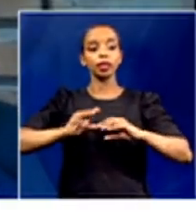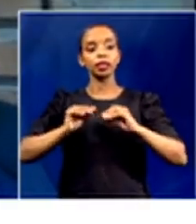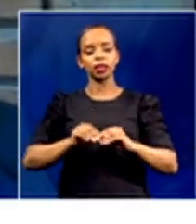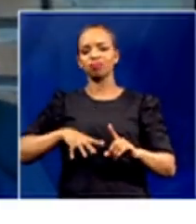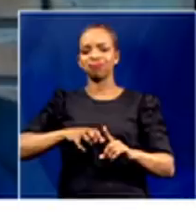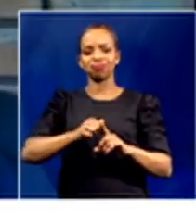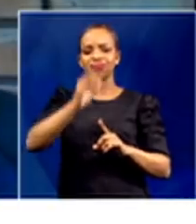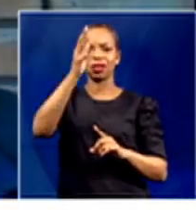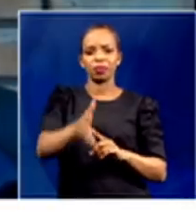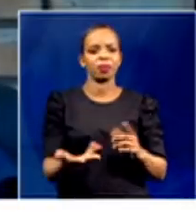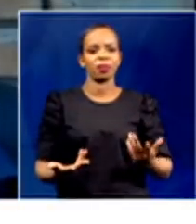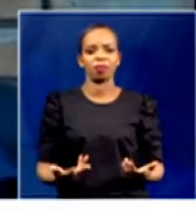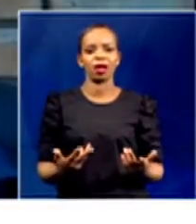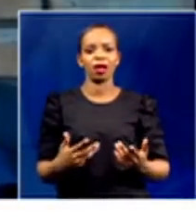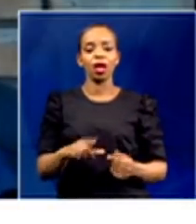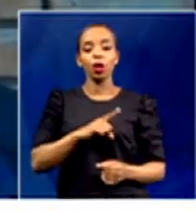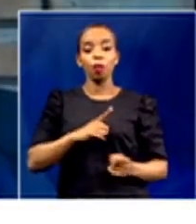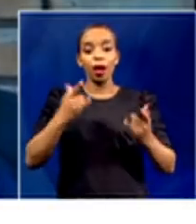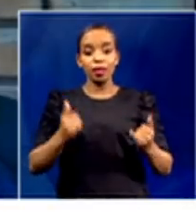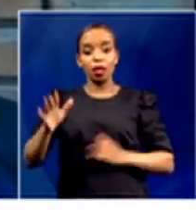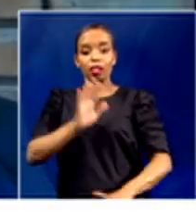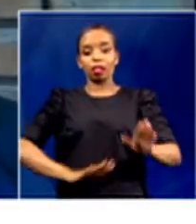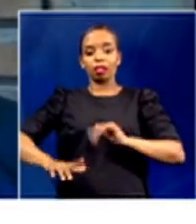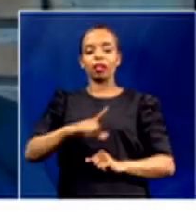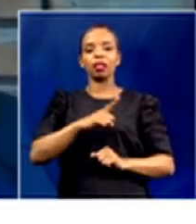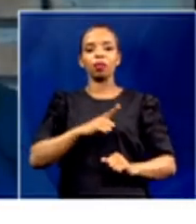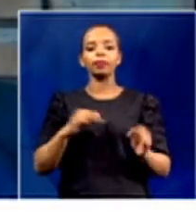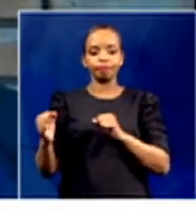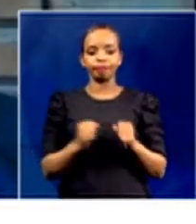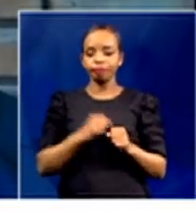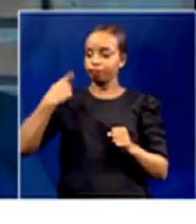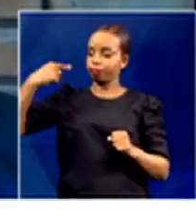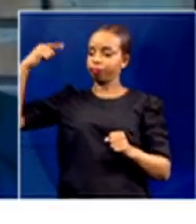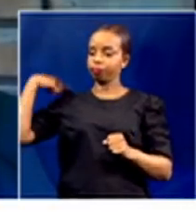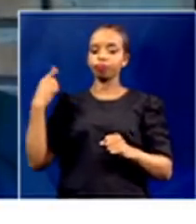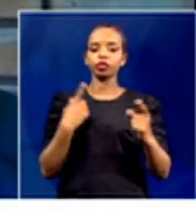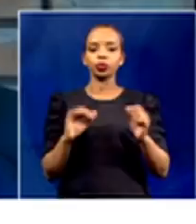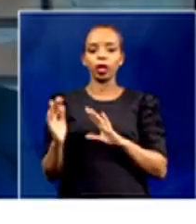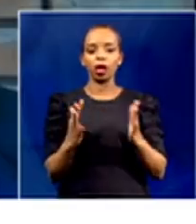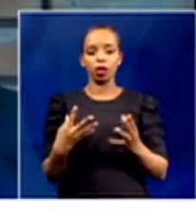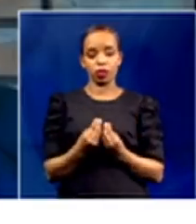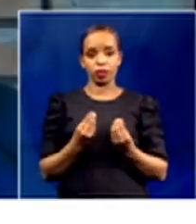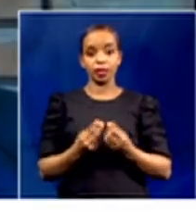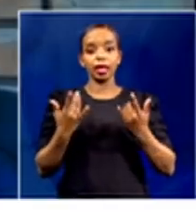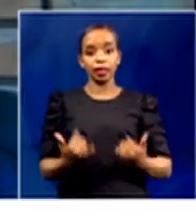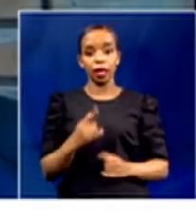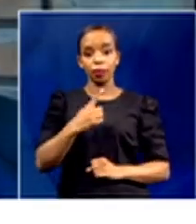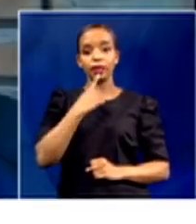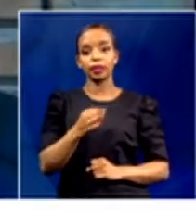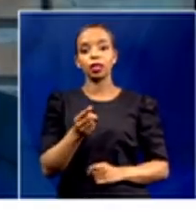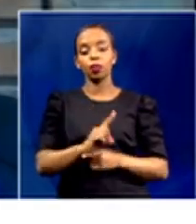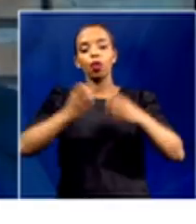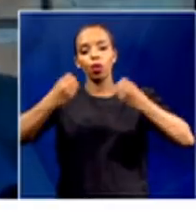in our approach. We are taking our matriculants and we are saying to them, the fact that you've lost three months is immaterial. We will